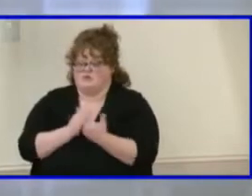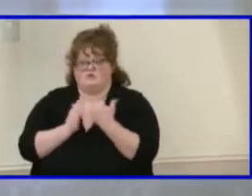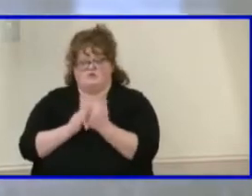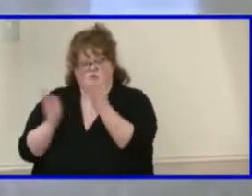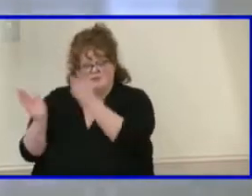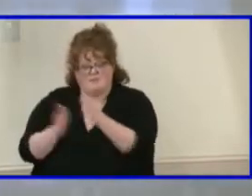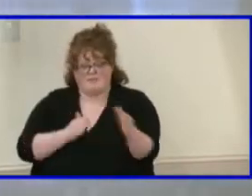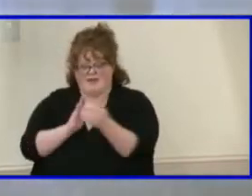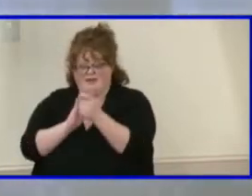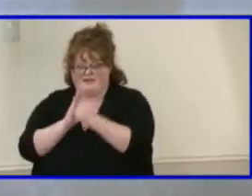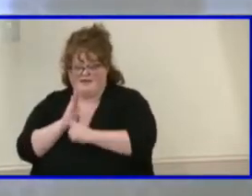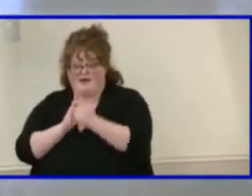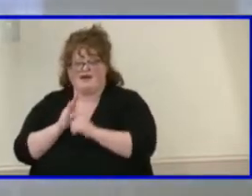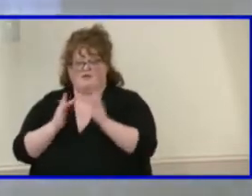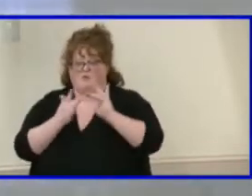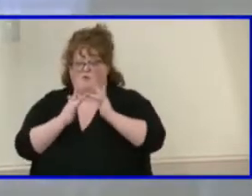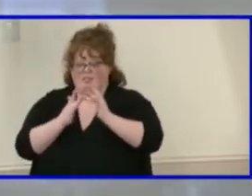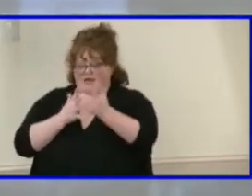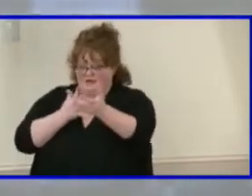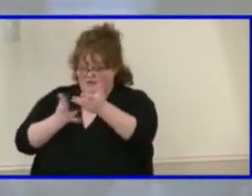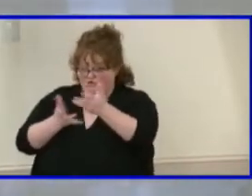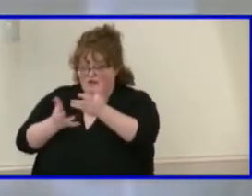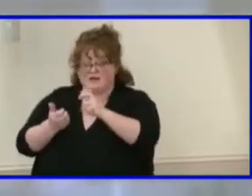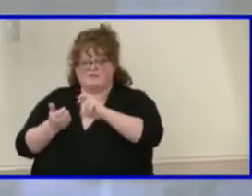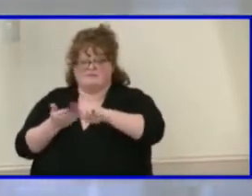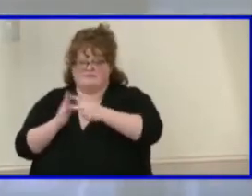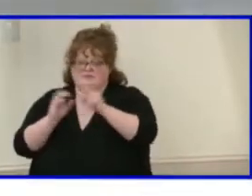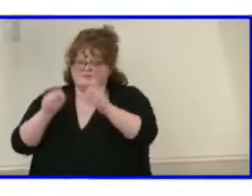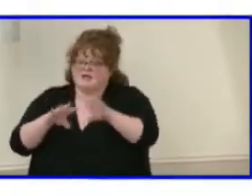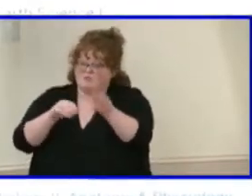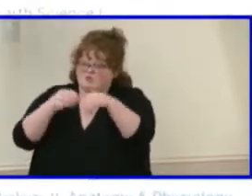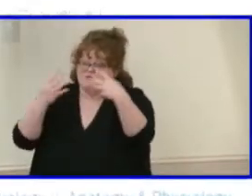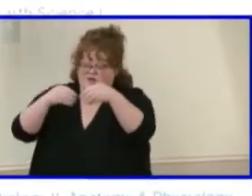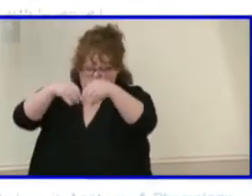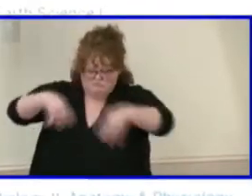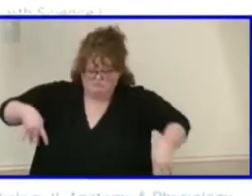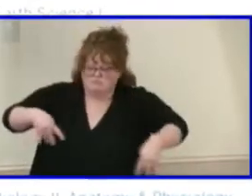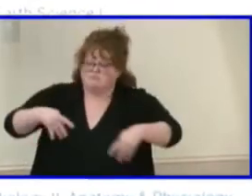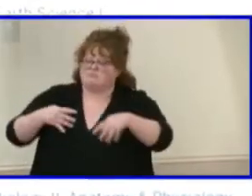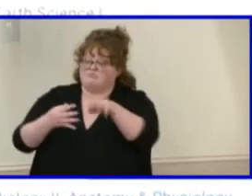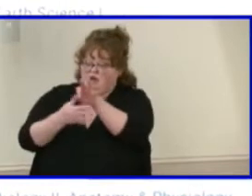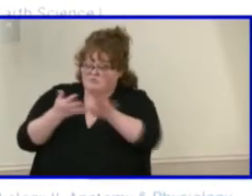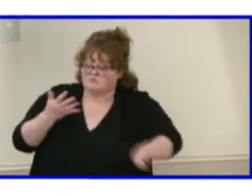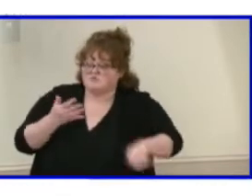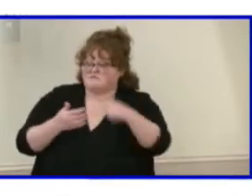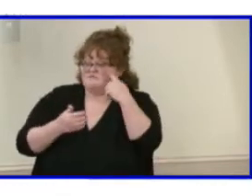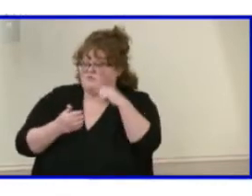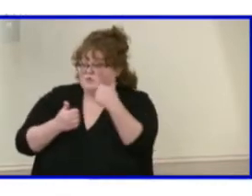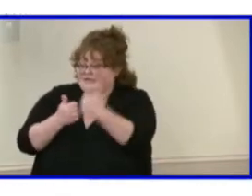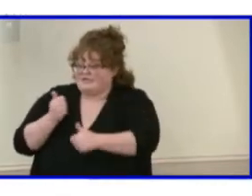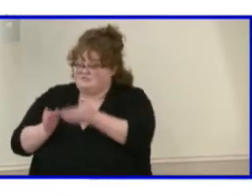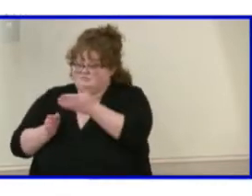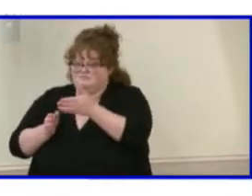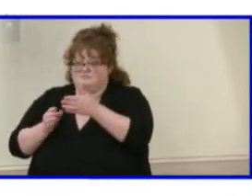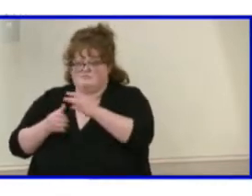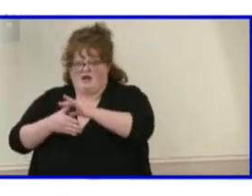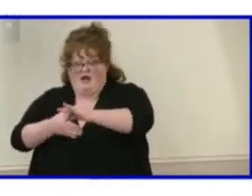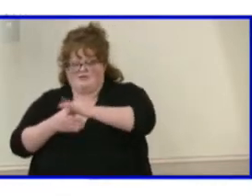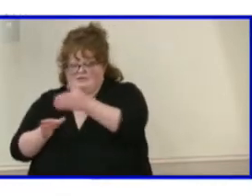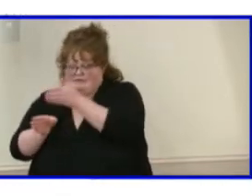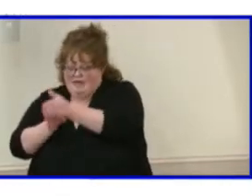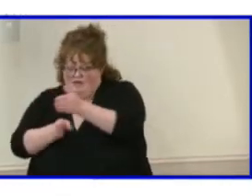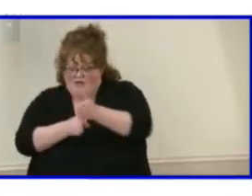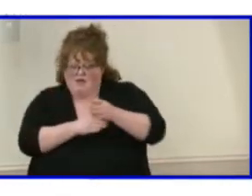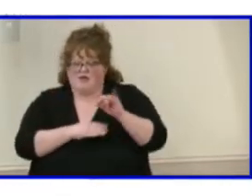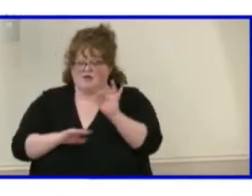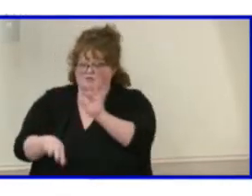the entire list of all course offerings across content areas. You can simply click on the course name. This opens up a